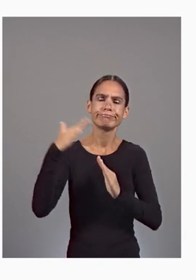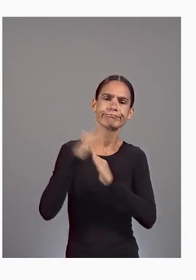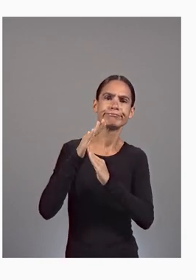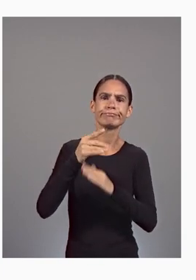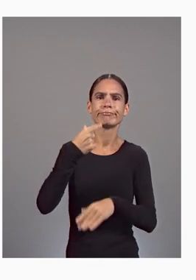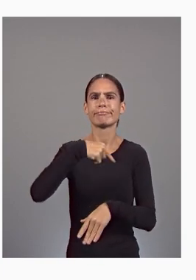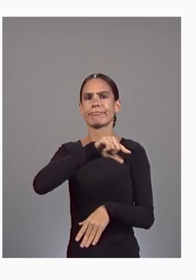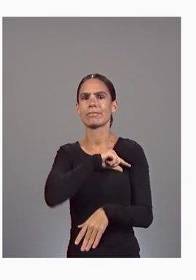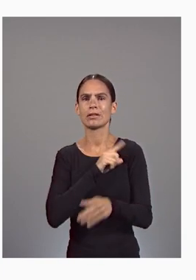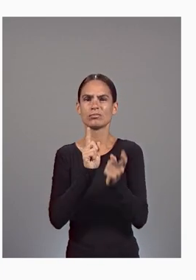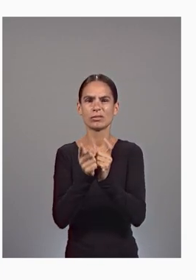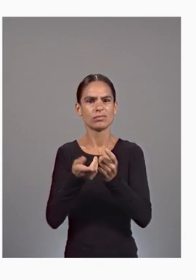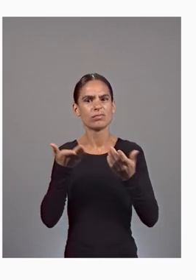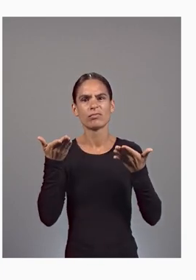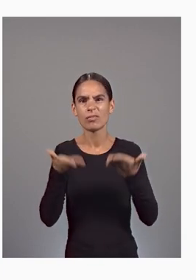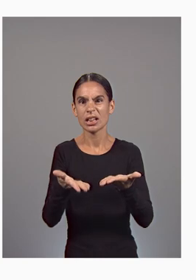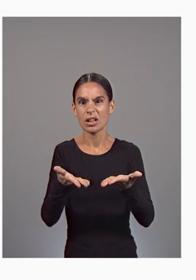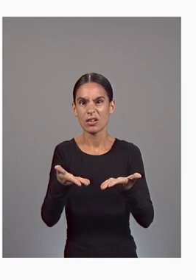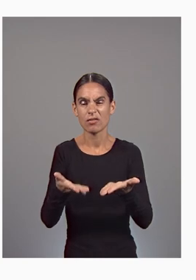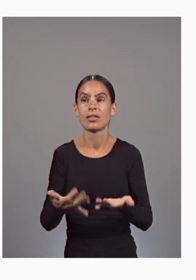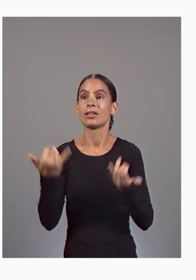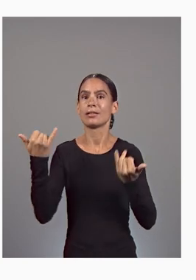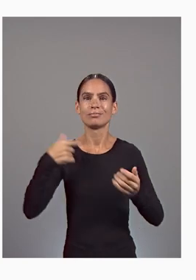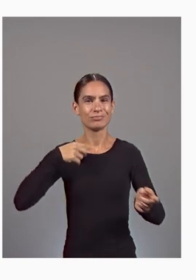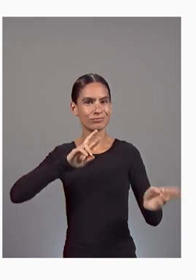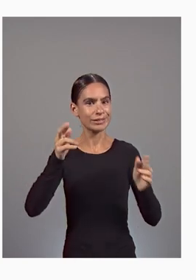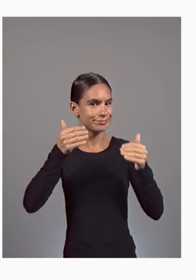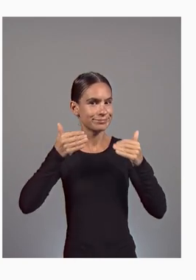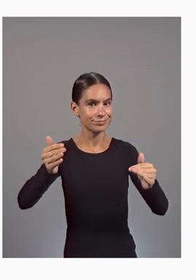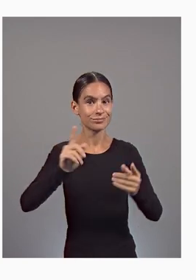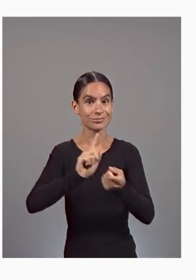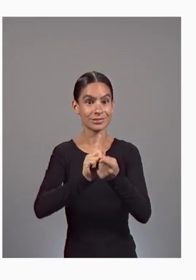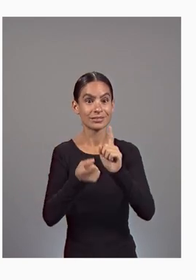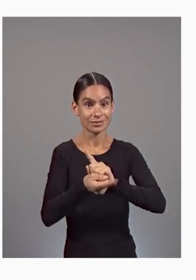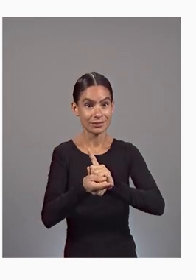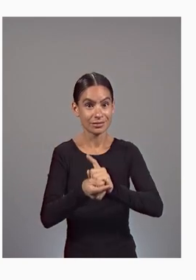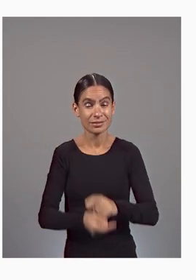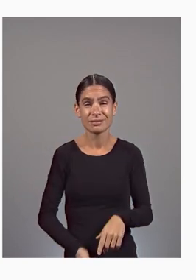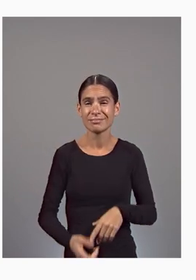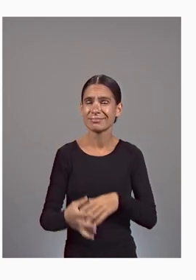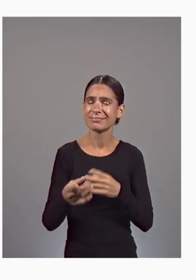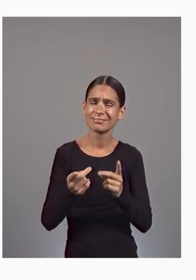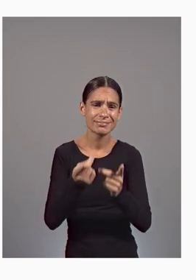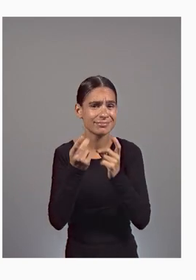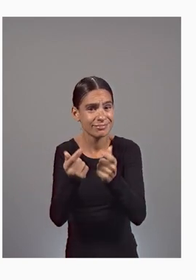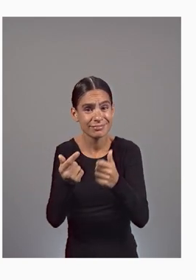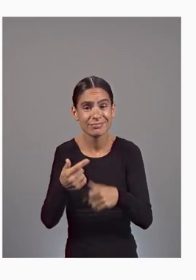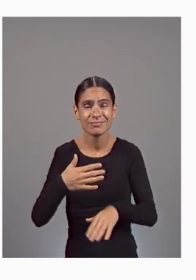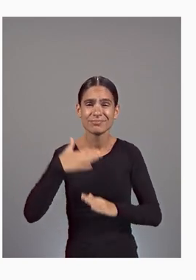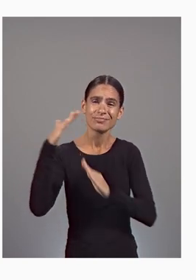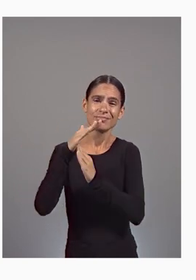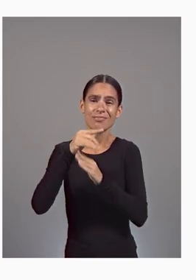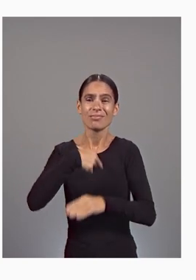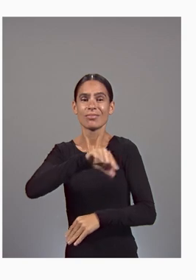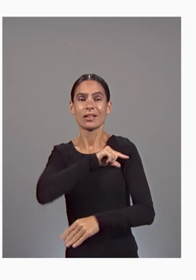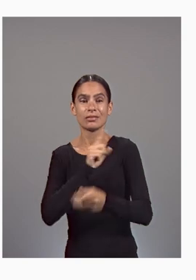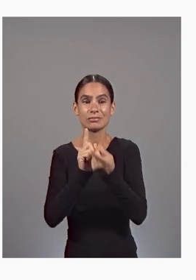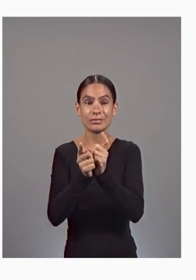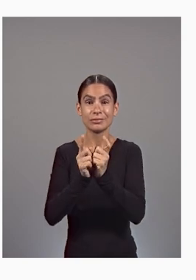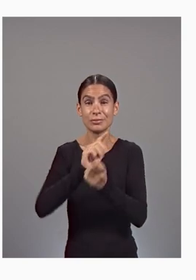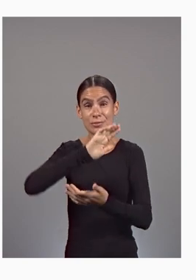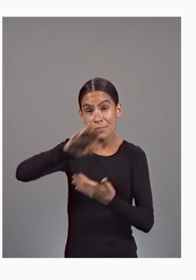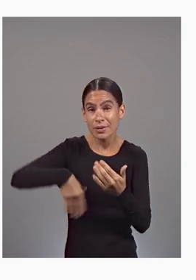Now, I'm ready to translate. In seconds, I get high-quality translation in all 50 languages